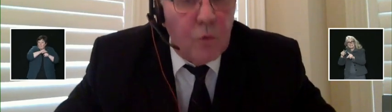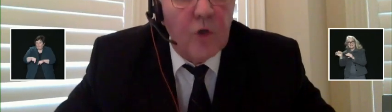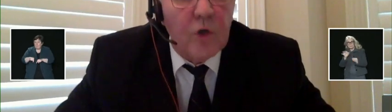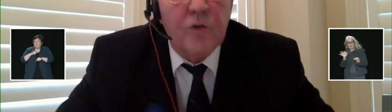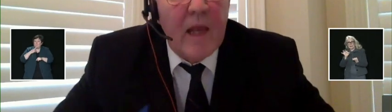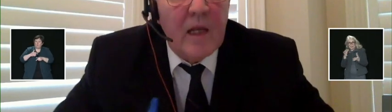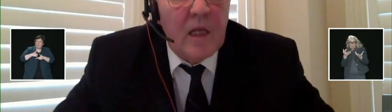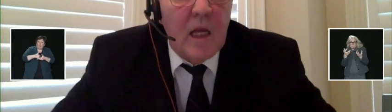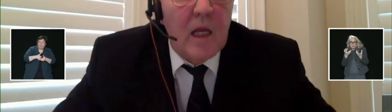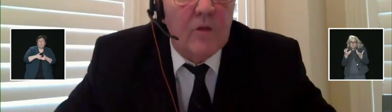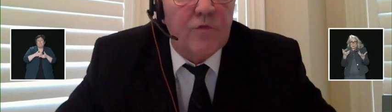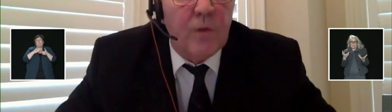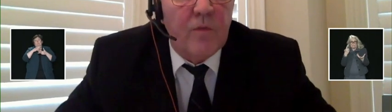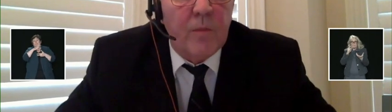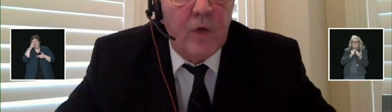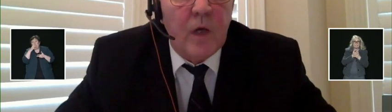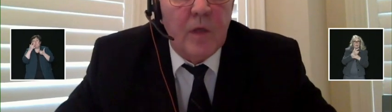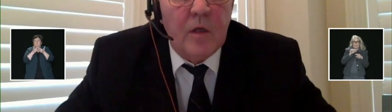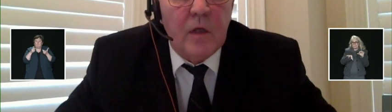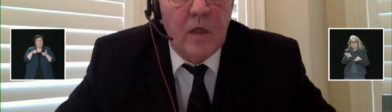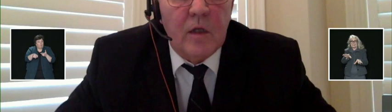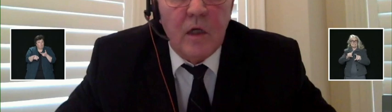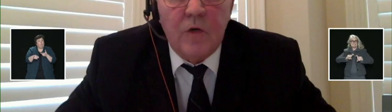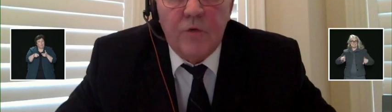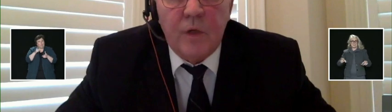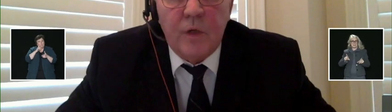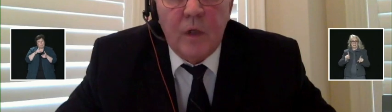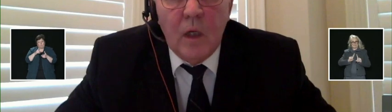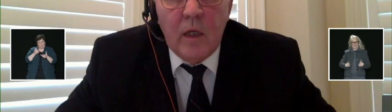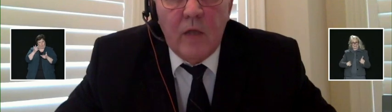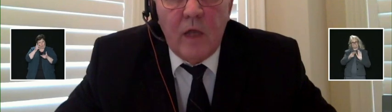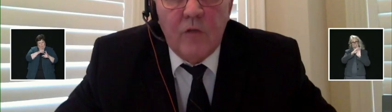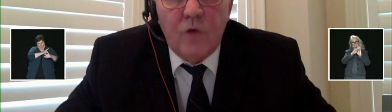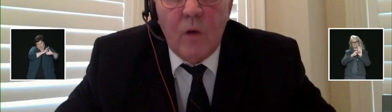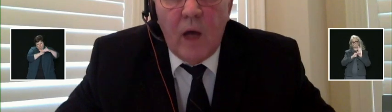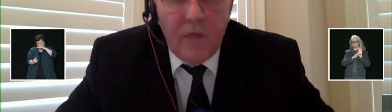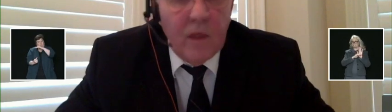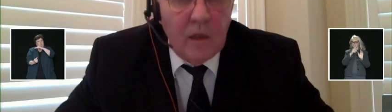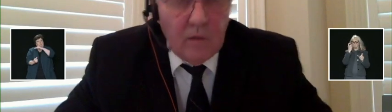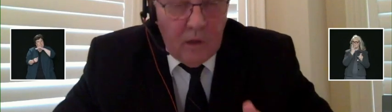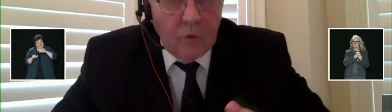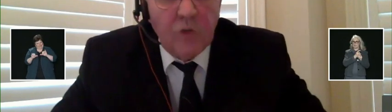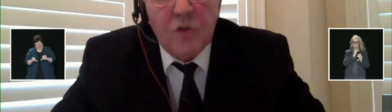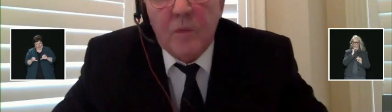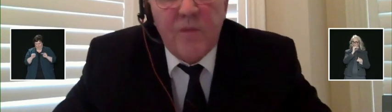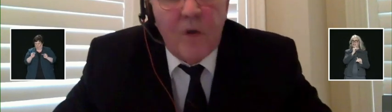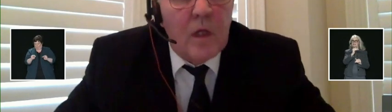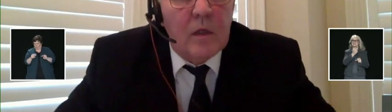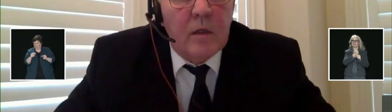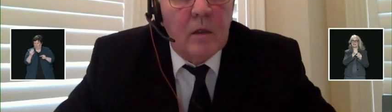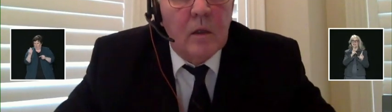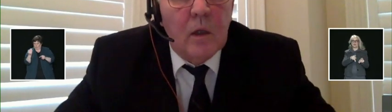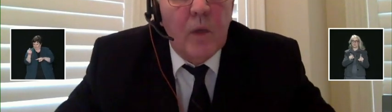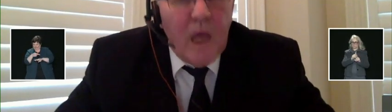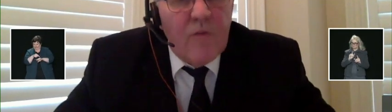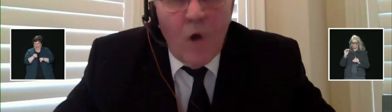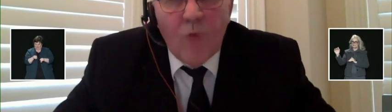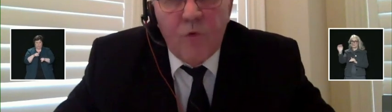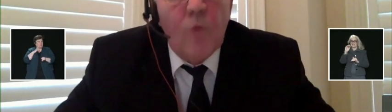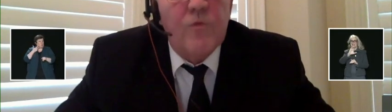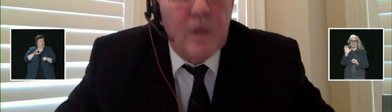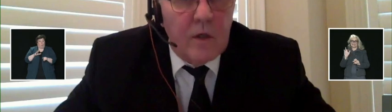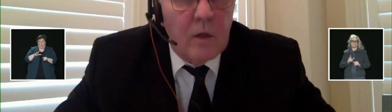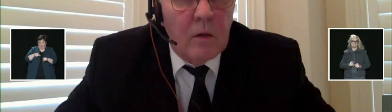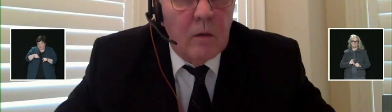in place to protect those workers and Canadians from their coming into the country. And so I think, you know, just to be very